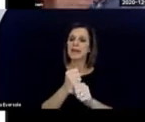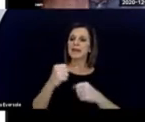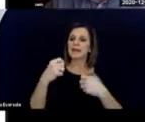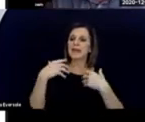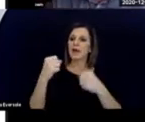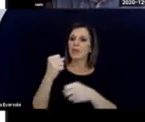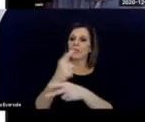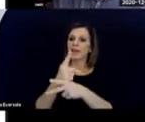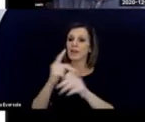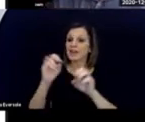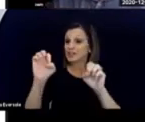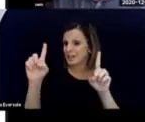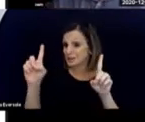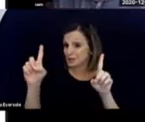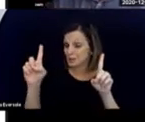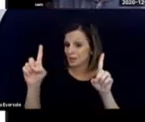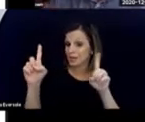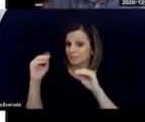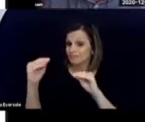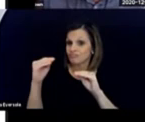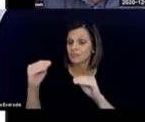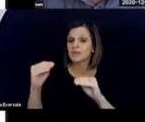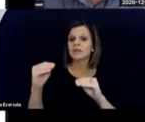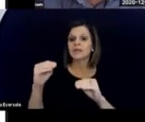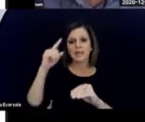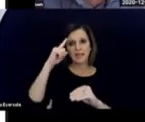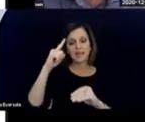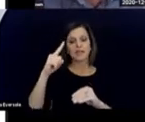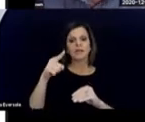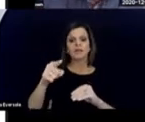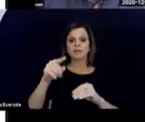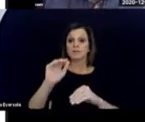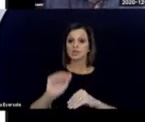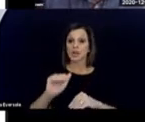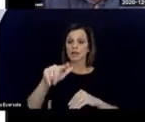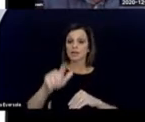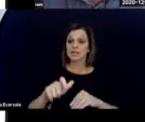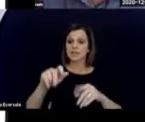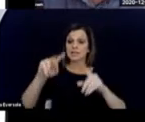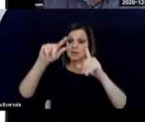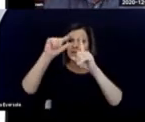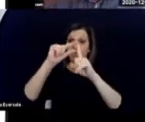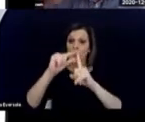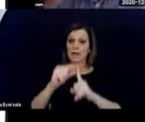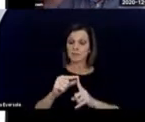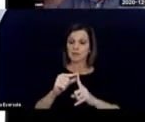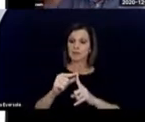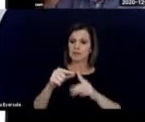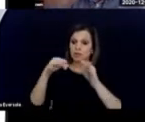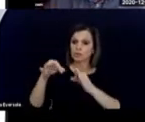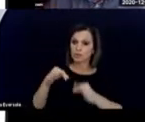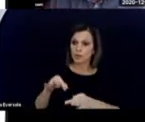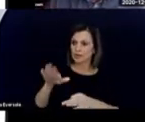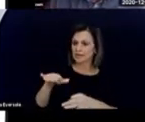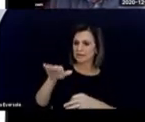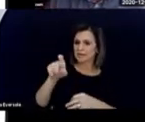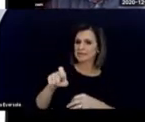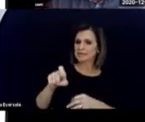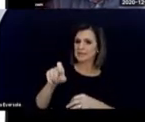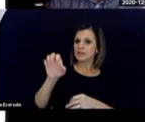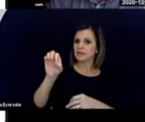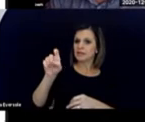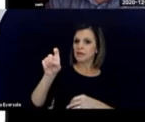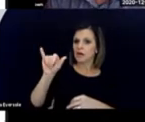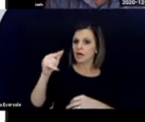child needs vocabulary to describe having oxygen or suction or